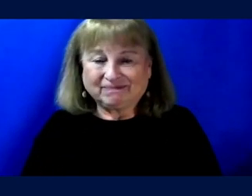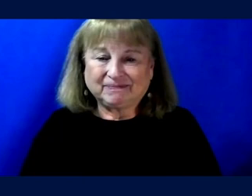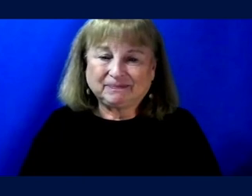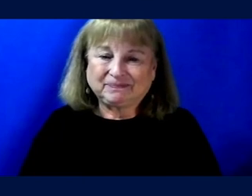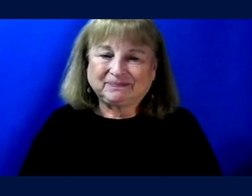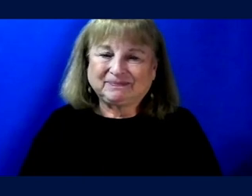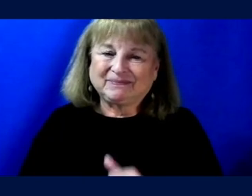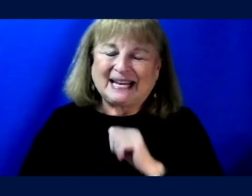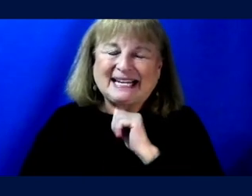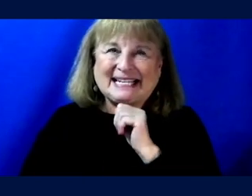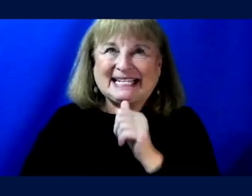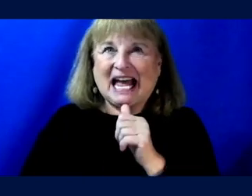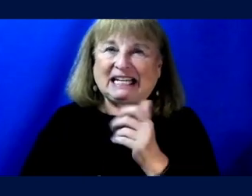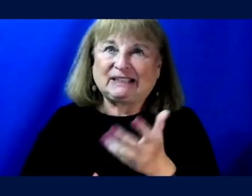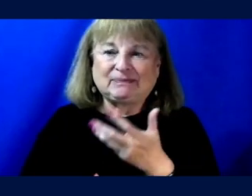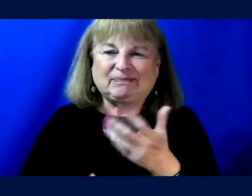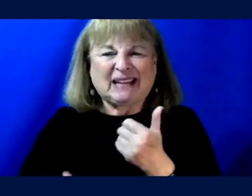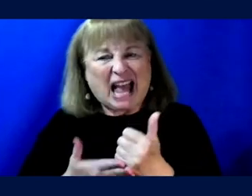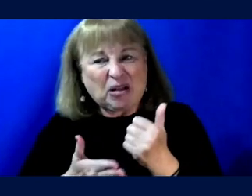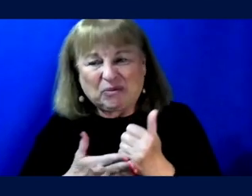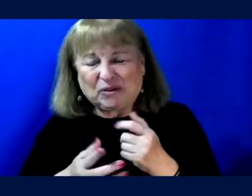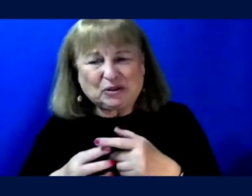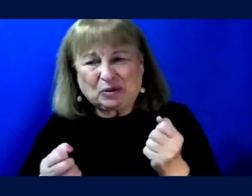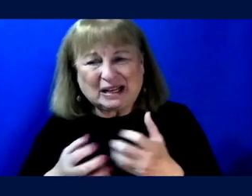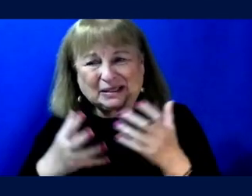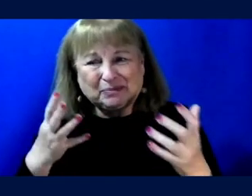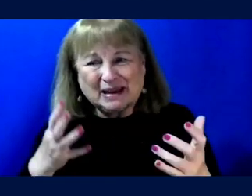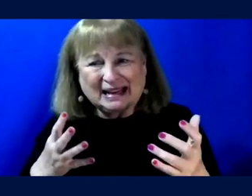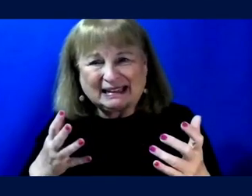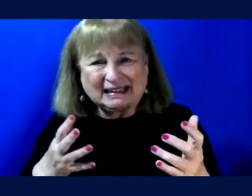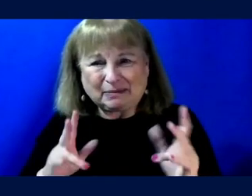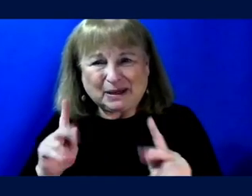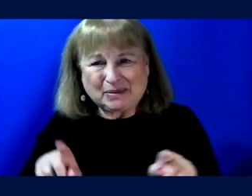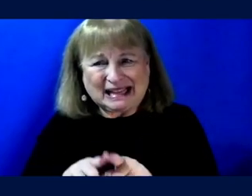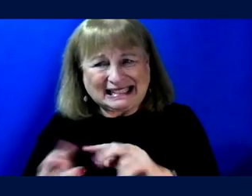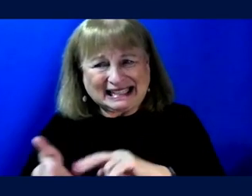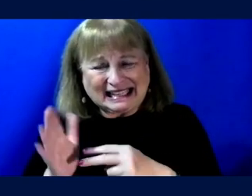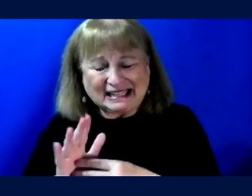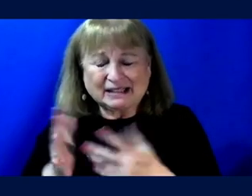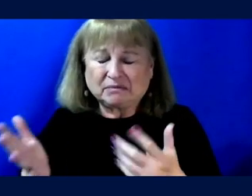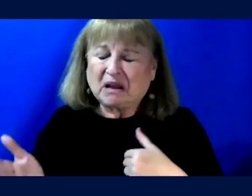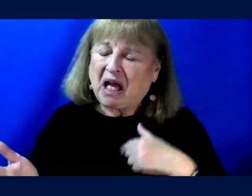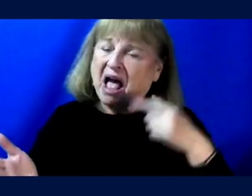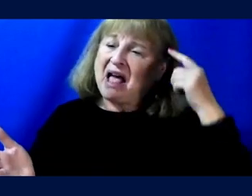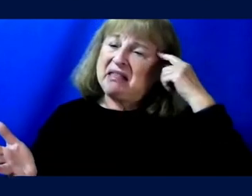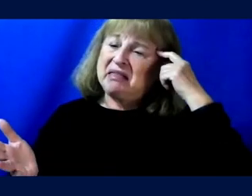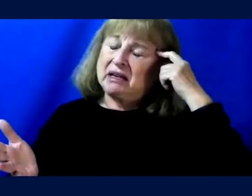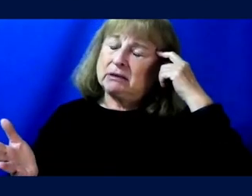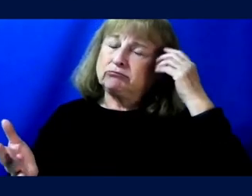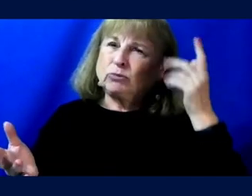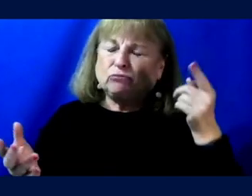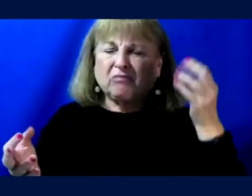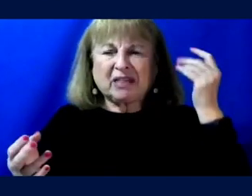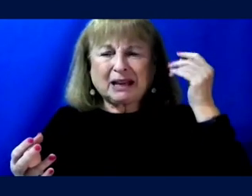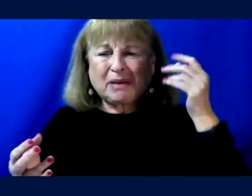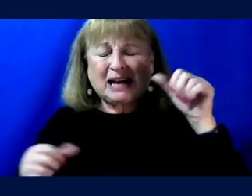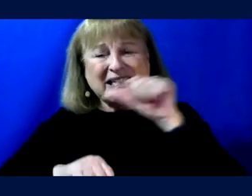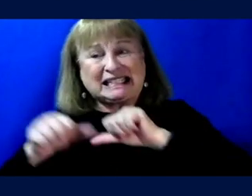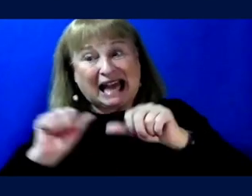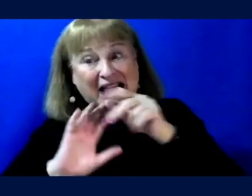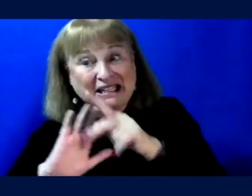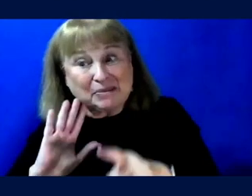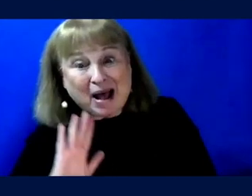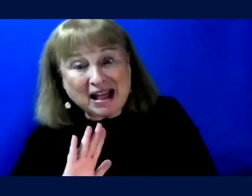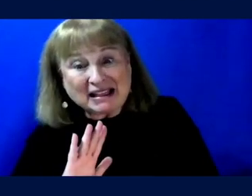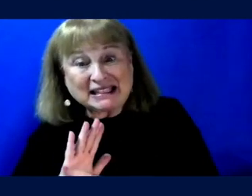not as helpful to as many as, as intended. And so I think in, in thinking about science policy